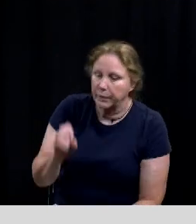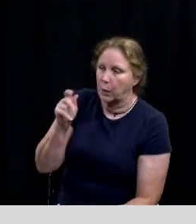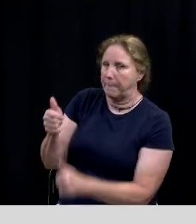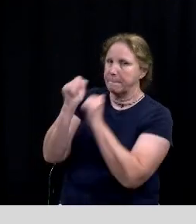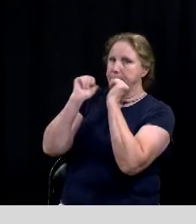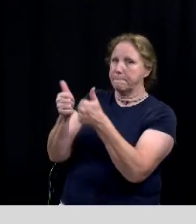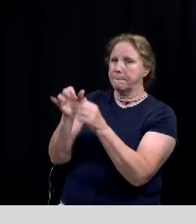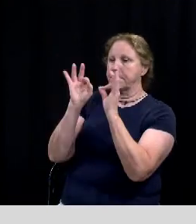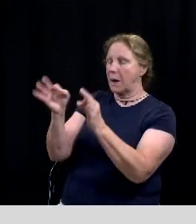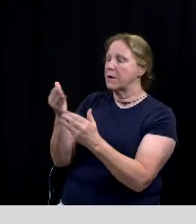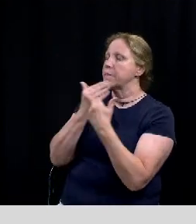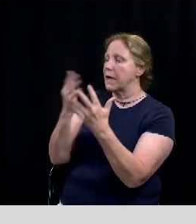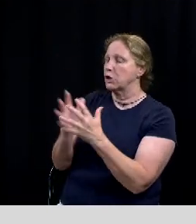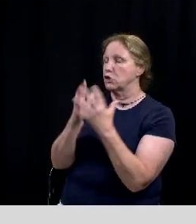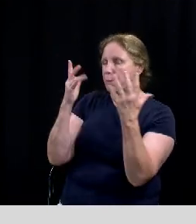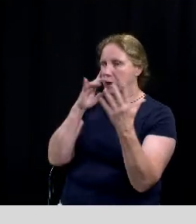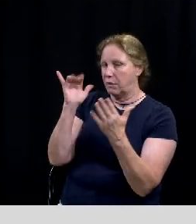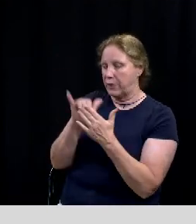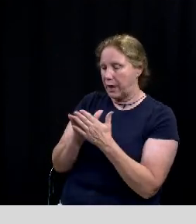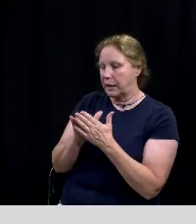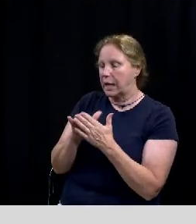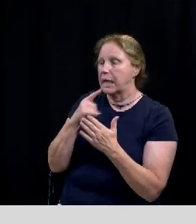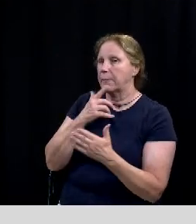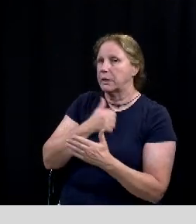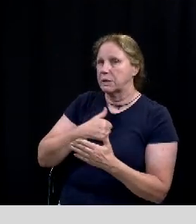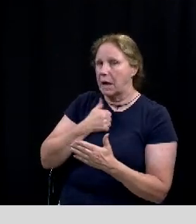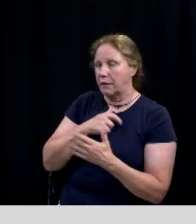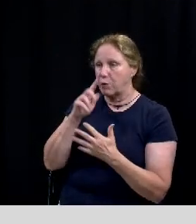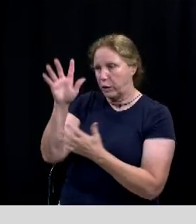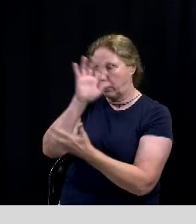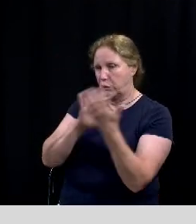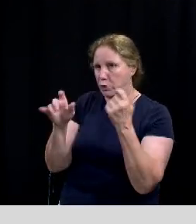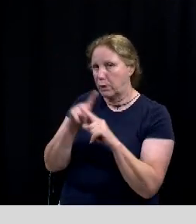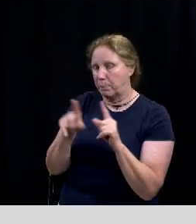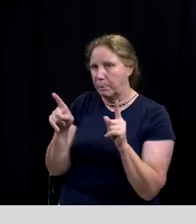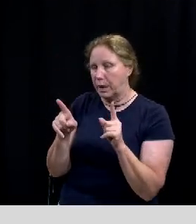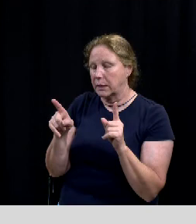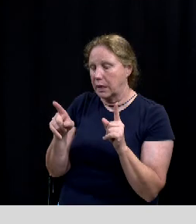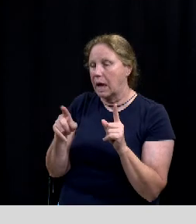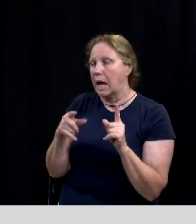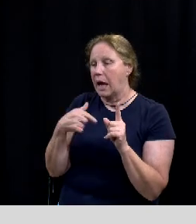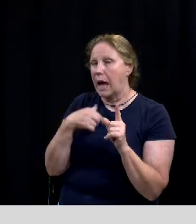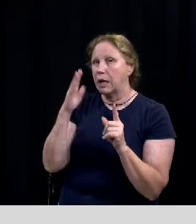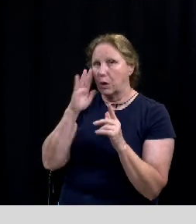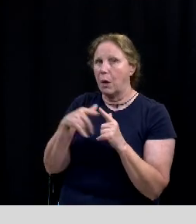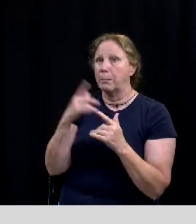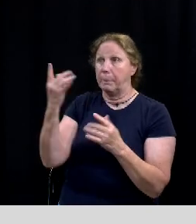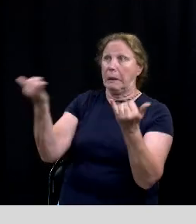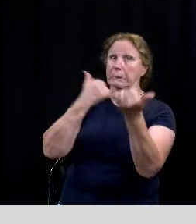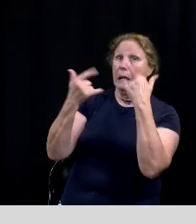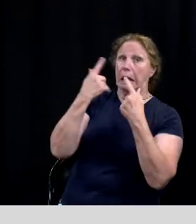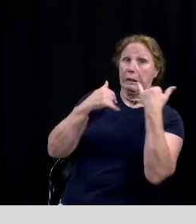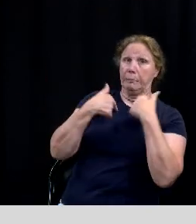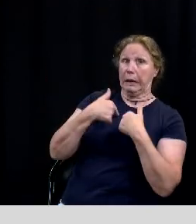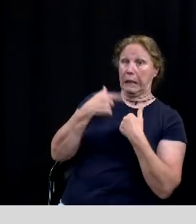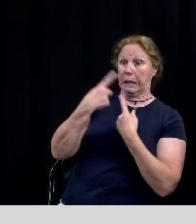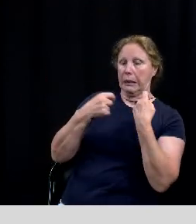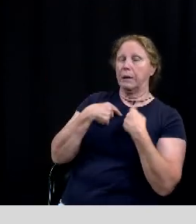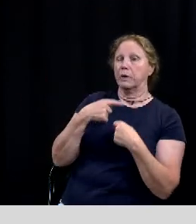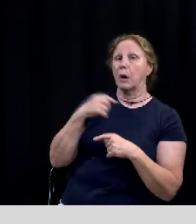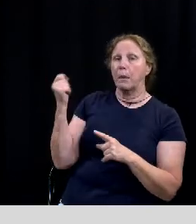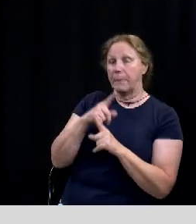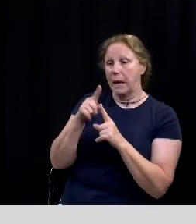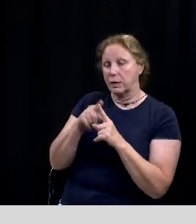thank you so much for that and and i apologize on the confusion but uh i just know i've been receiving questions about it uh but it's going back